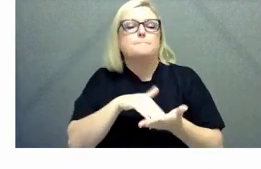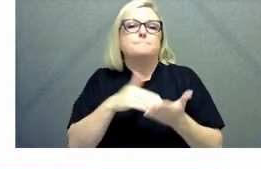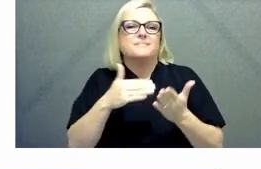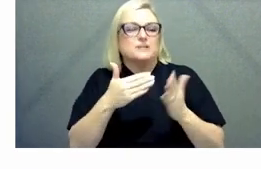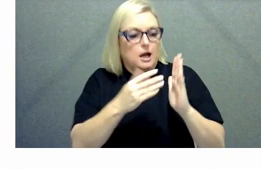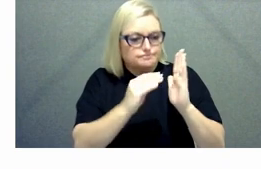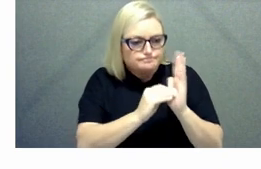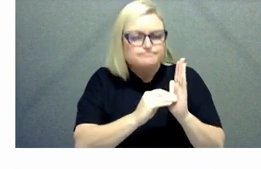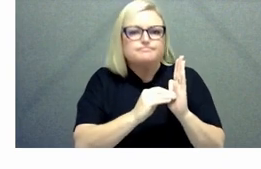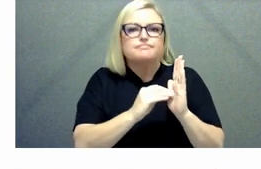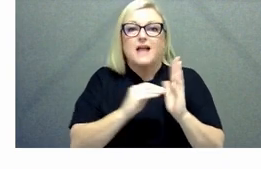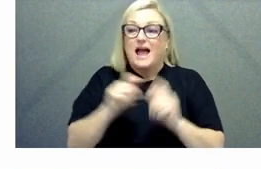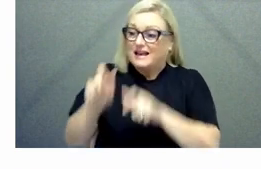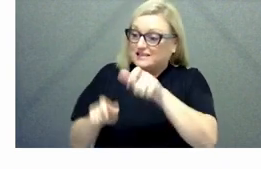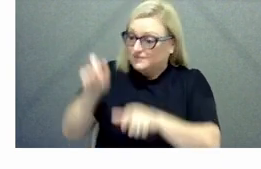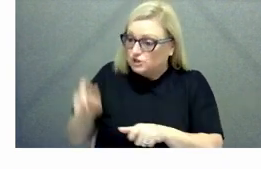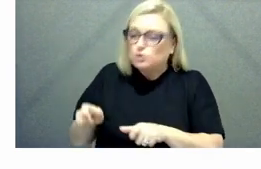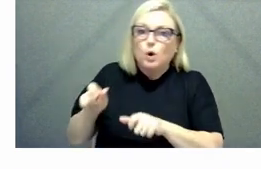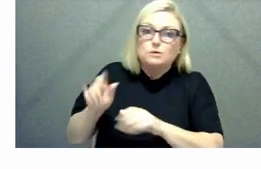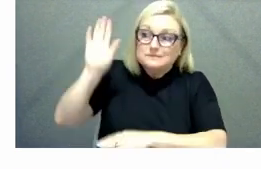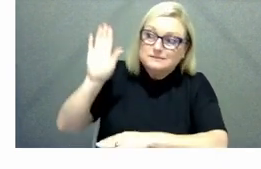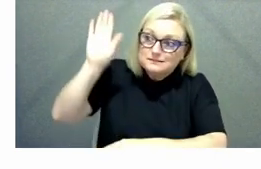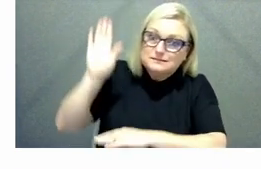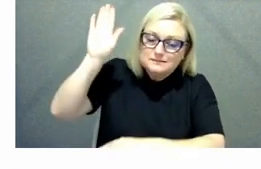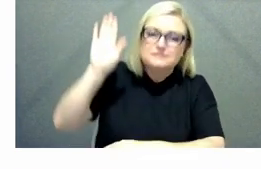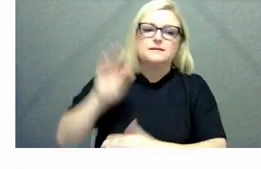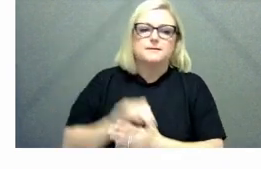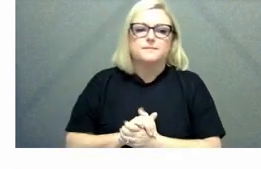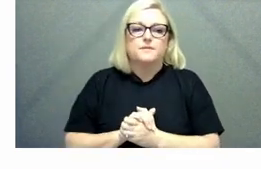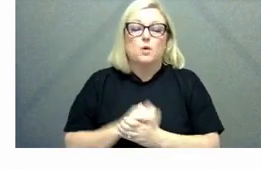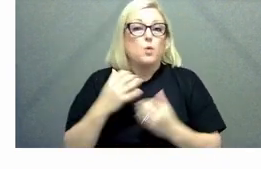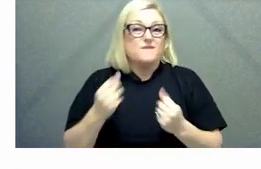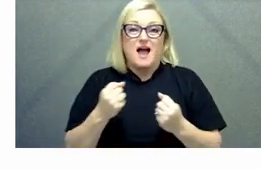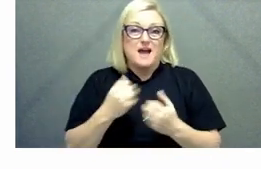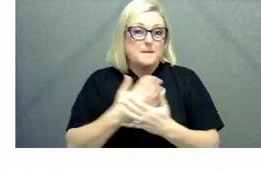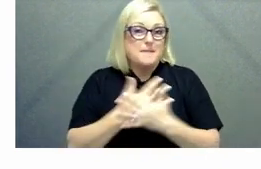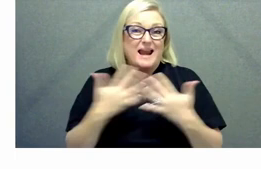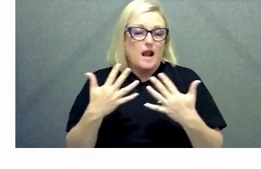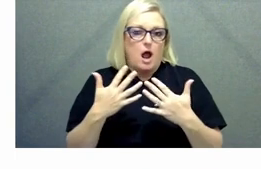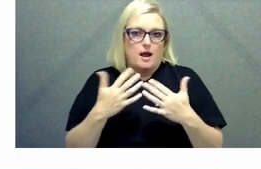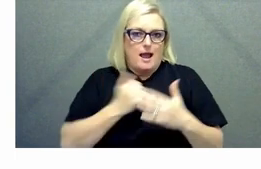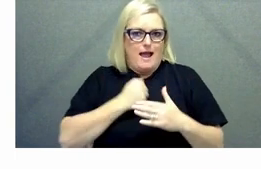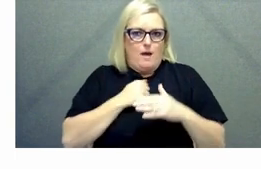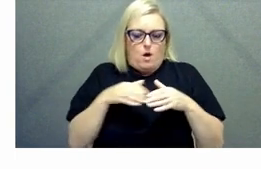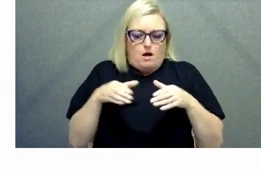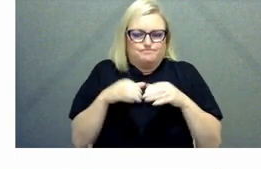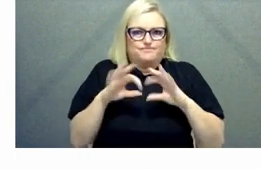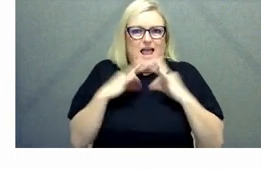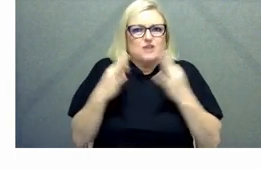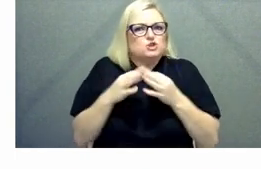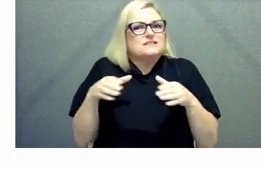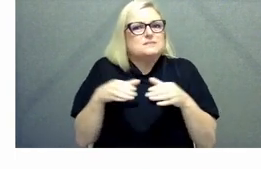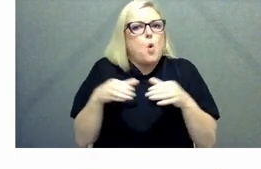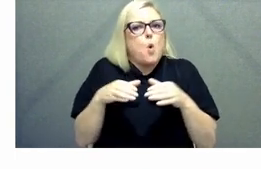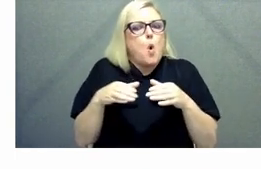help facilitate that because there's some great experiences that can be shared uh we've had we as a small agency we have a lot of people that come in and